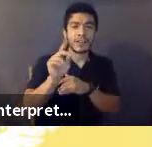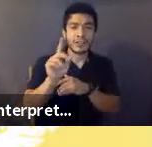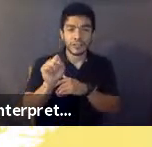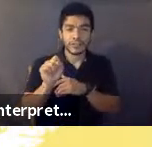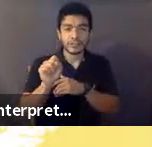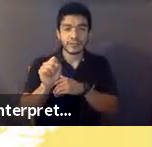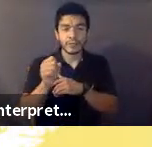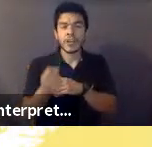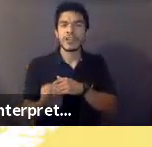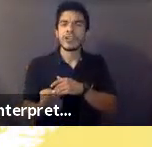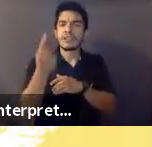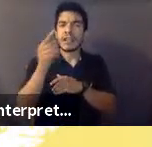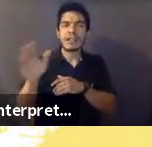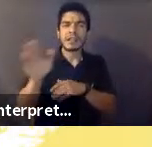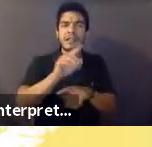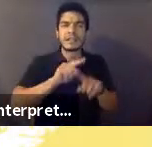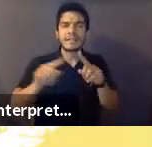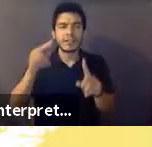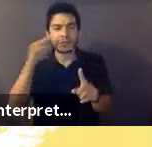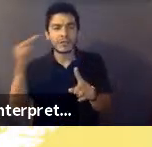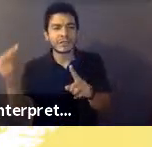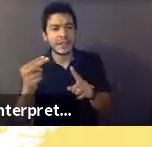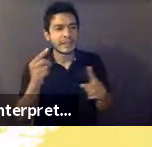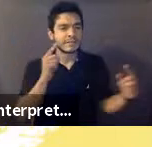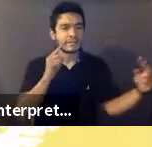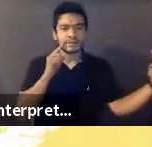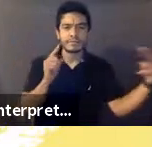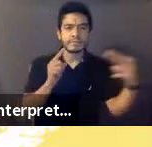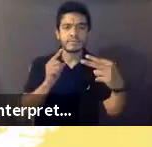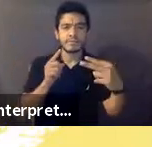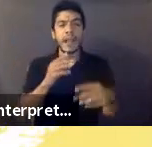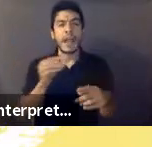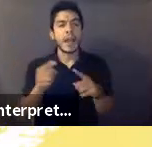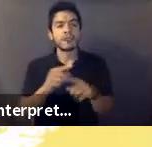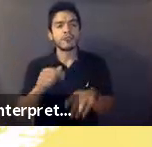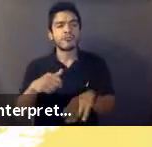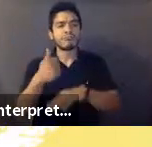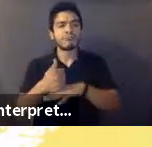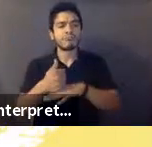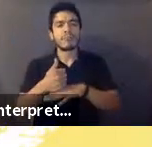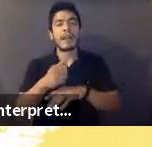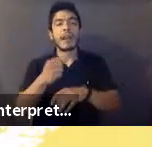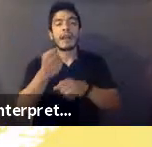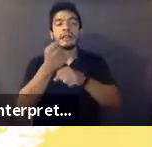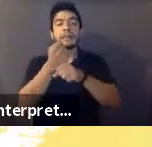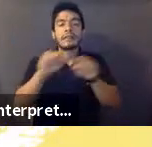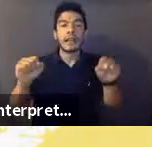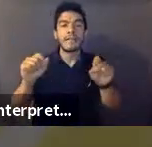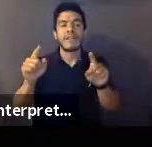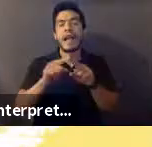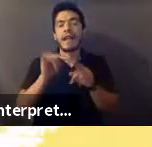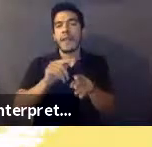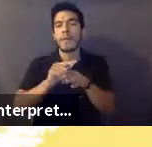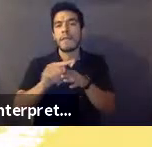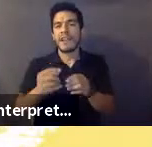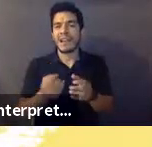standards, to understand different perspectives, and to set a bar of safety as the profession continues to grow.